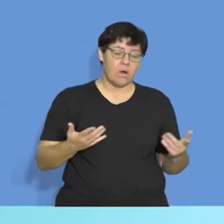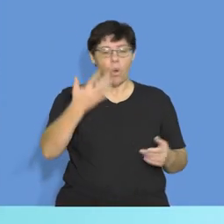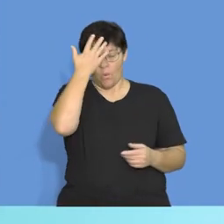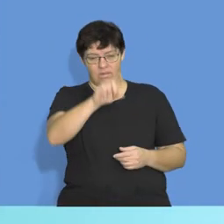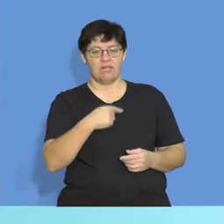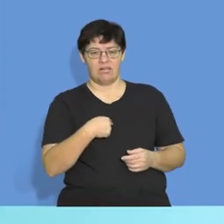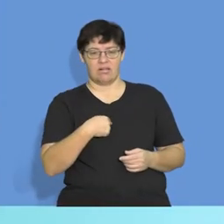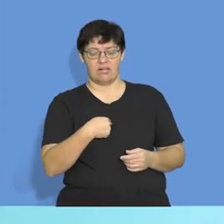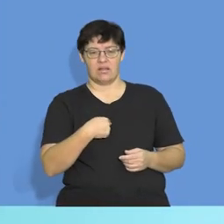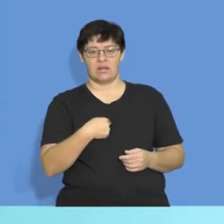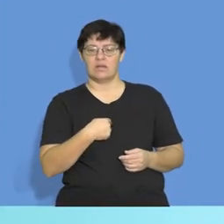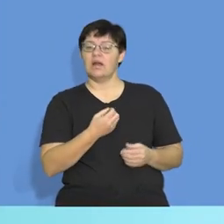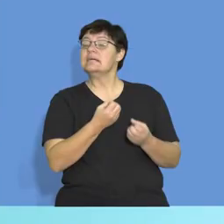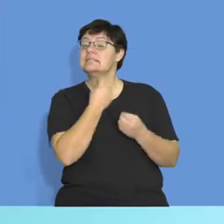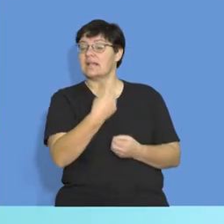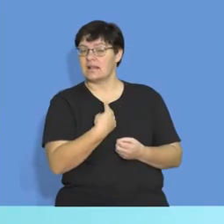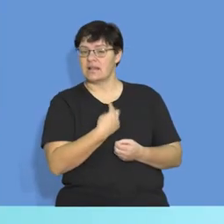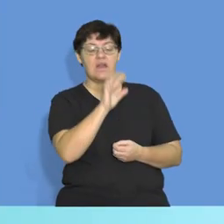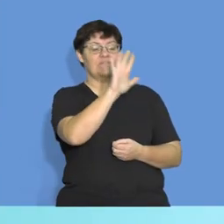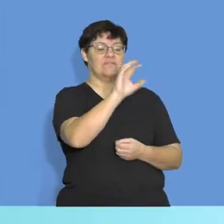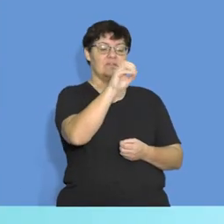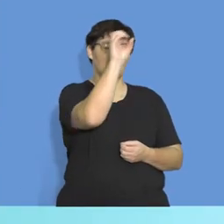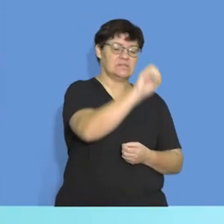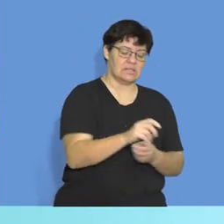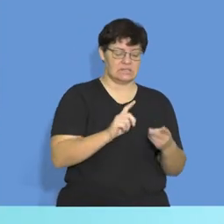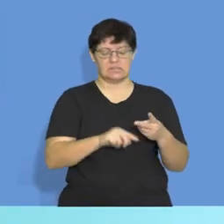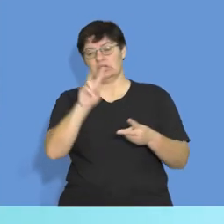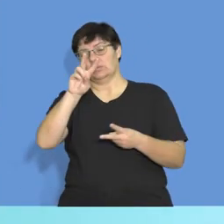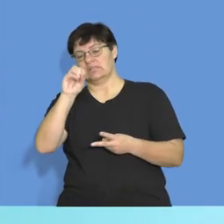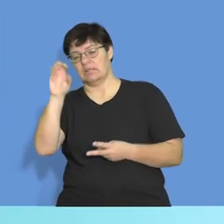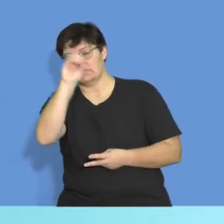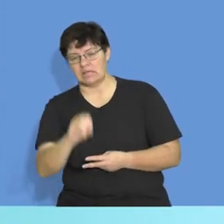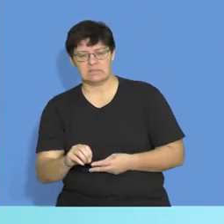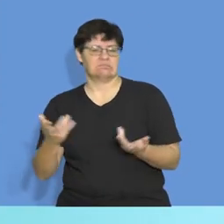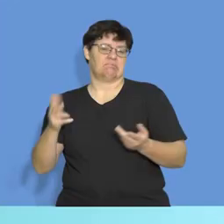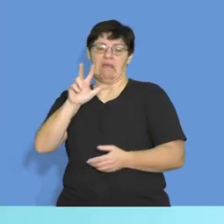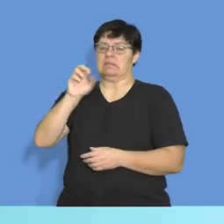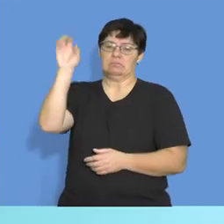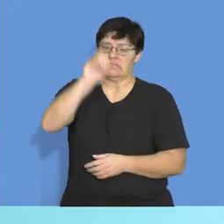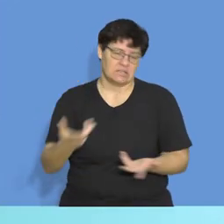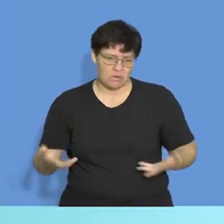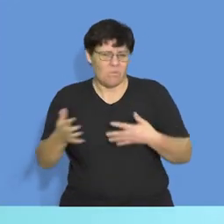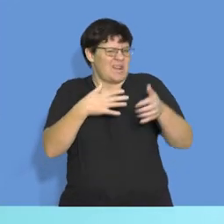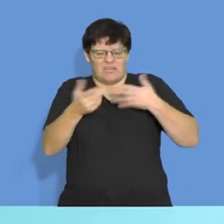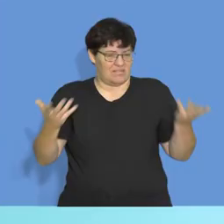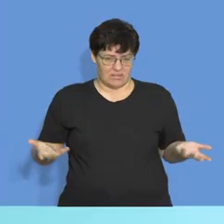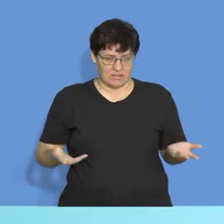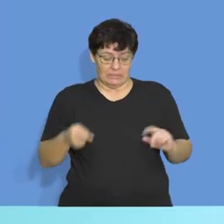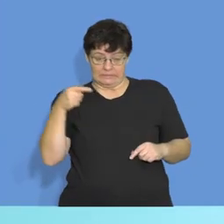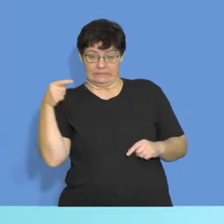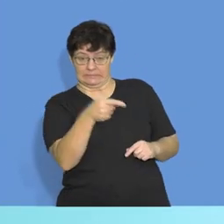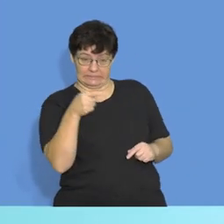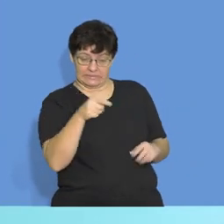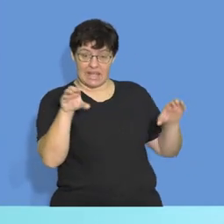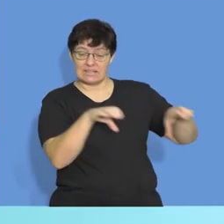that generally you are told 50%, 20%, 18%, whatever the percentages may be. But in this particular